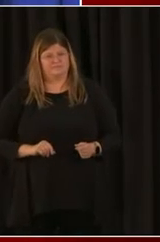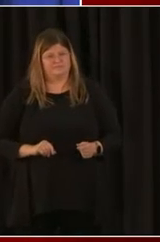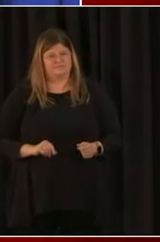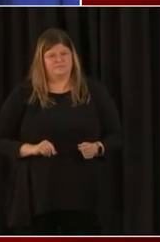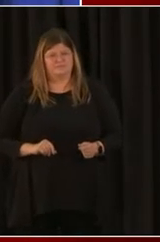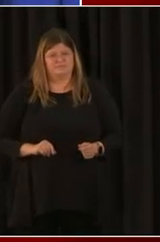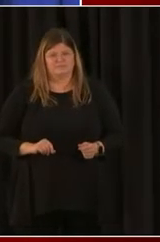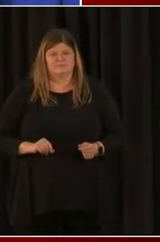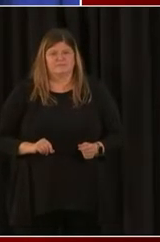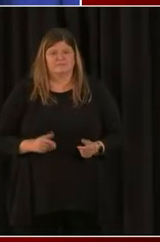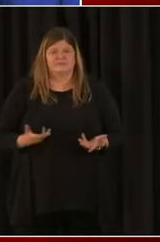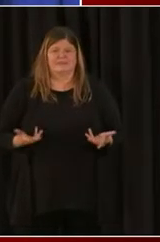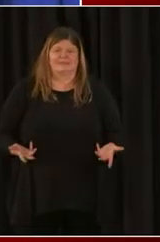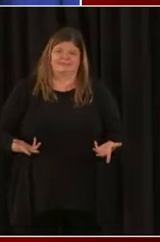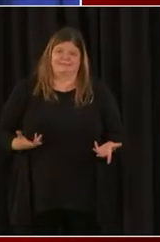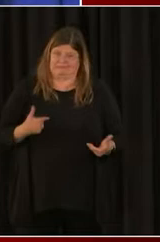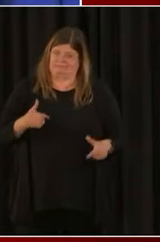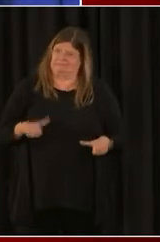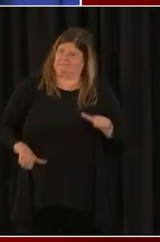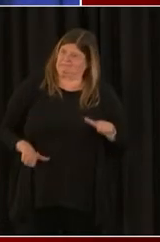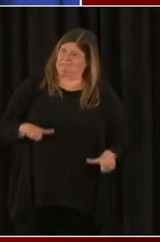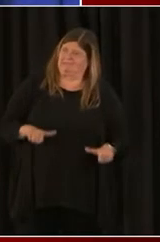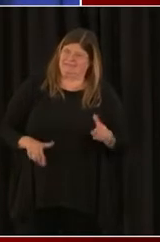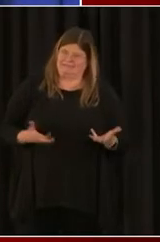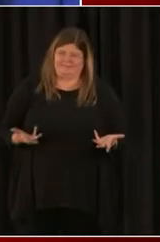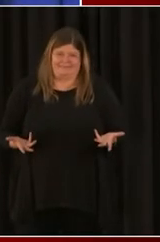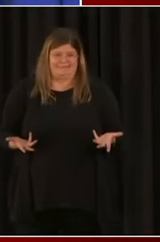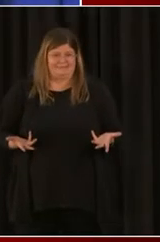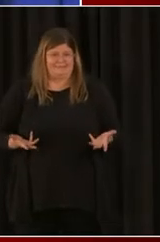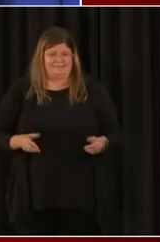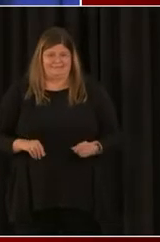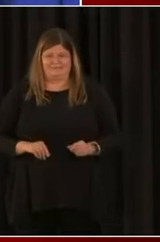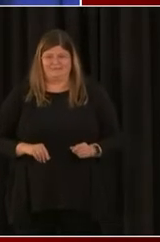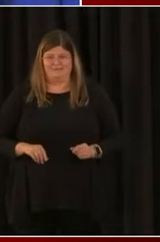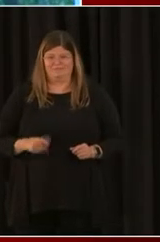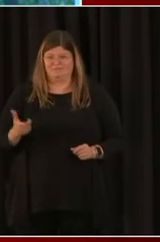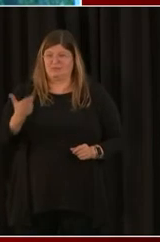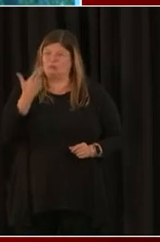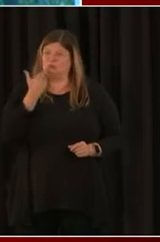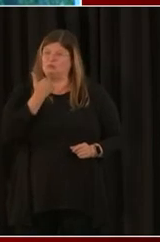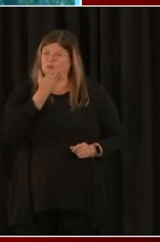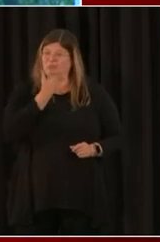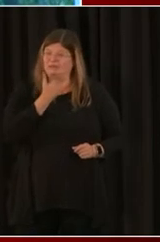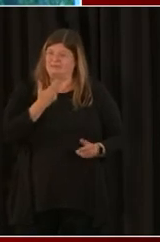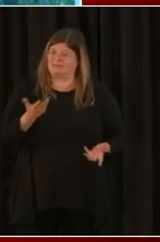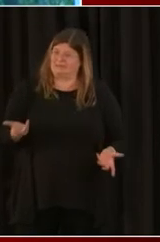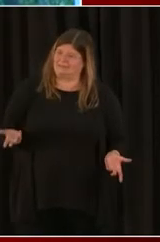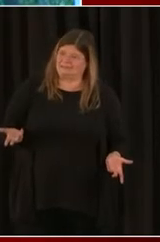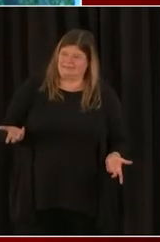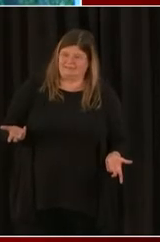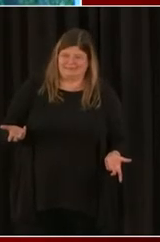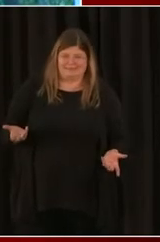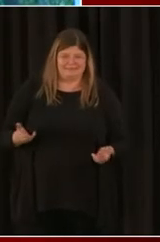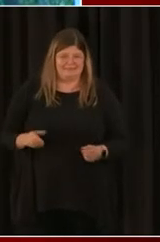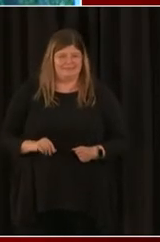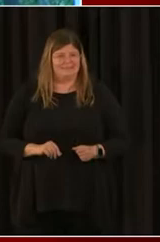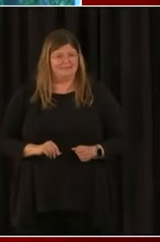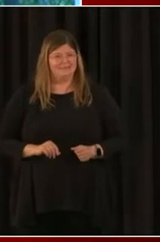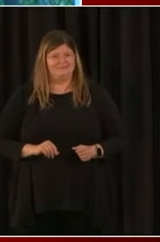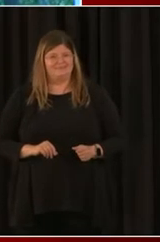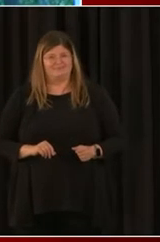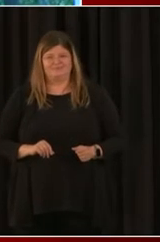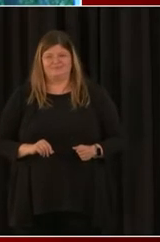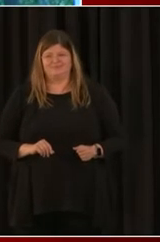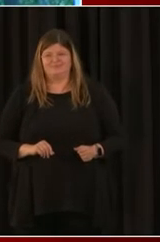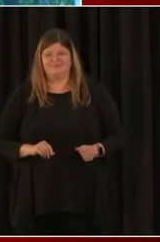Well, I'm not so sure. If you have restaurants, okay, that let's just say